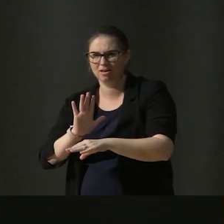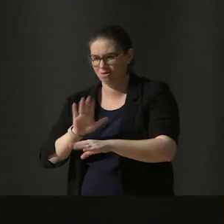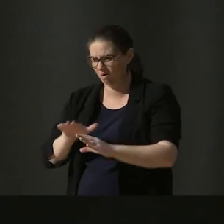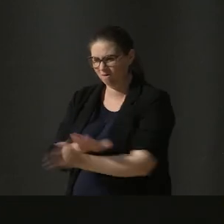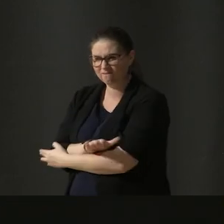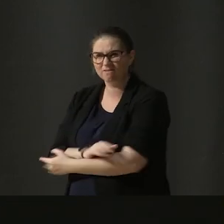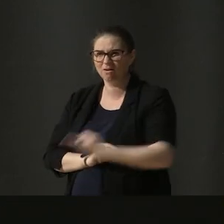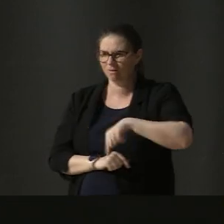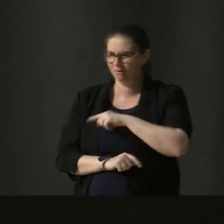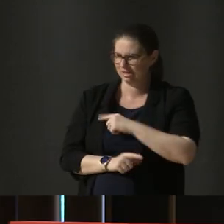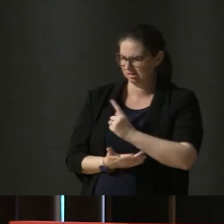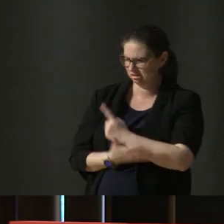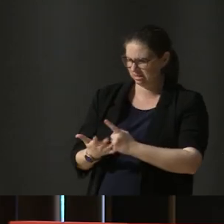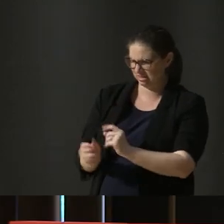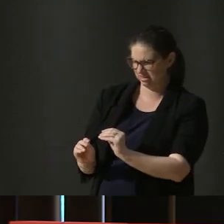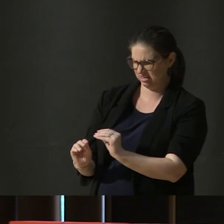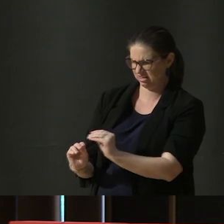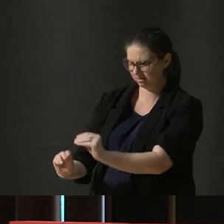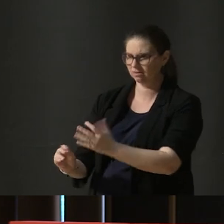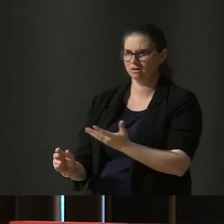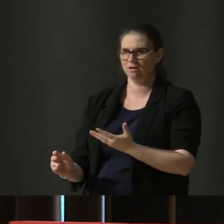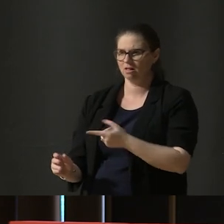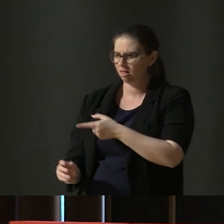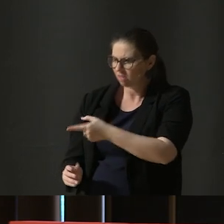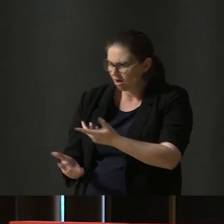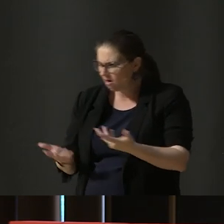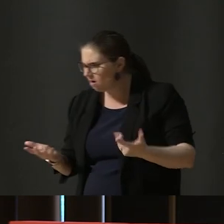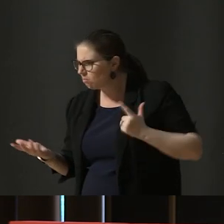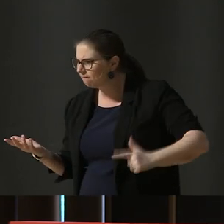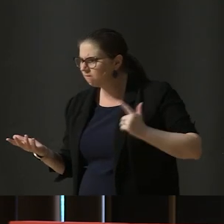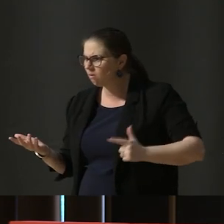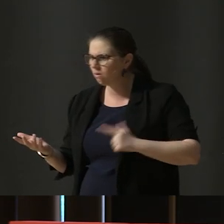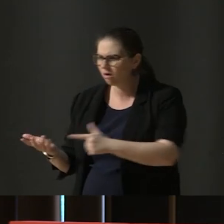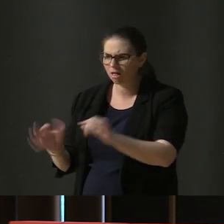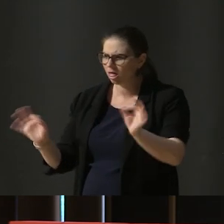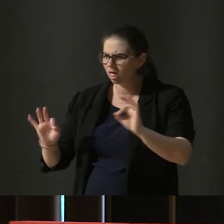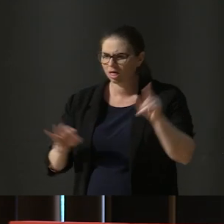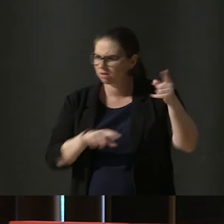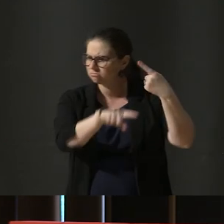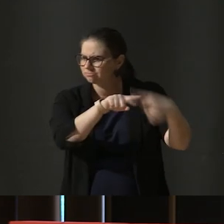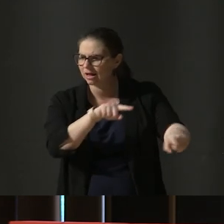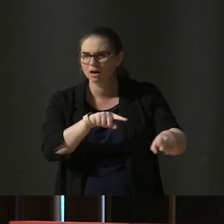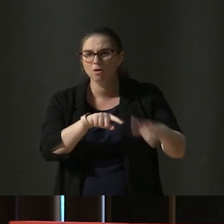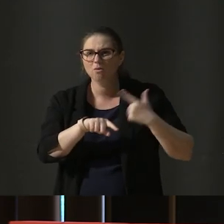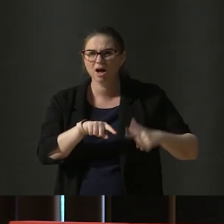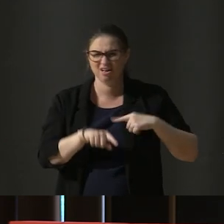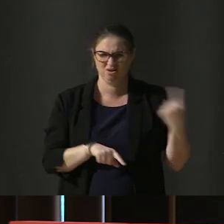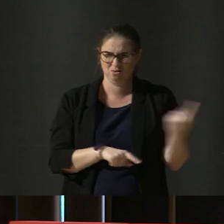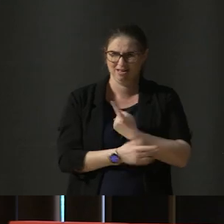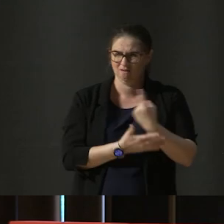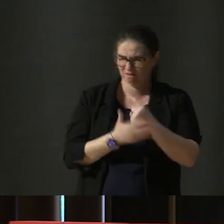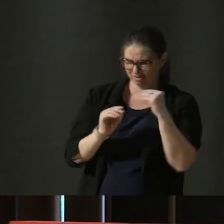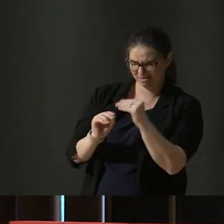quality control. And then we get upset when they fall off the conveyor belt because they didn't fit inside our narrow